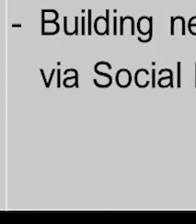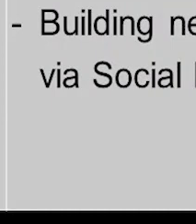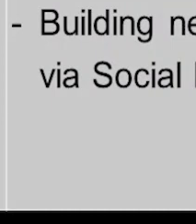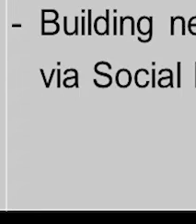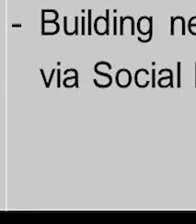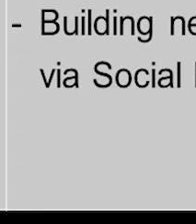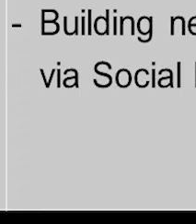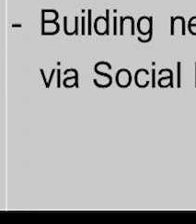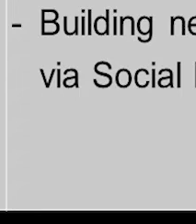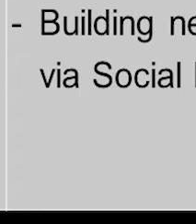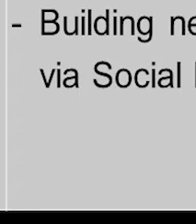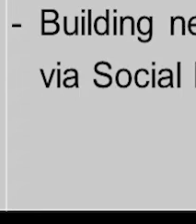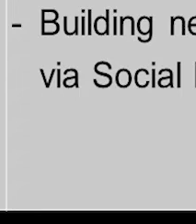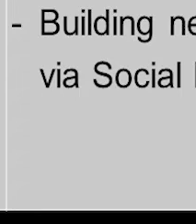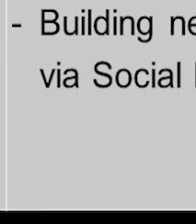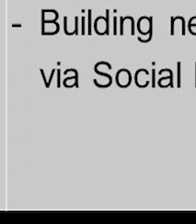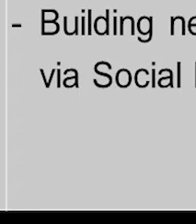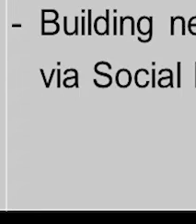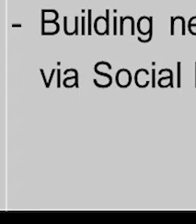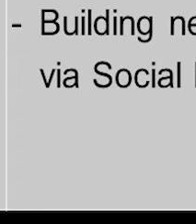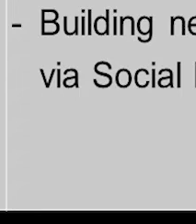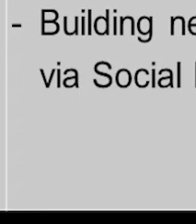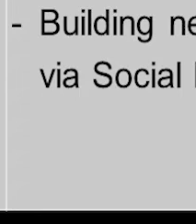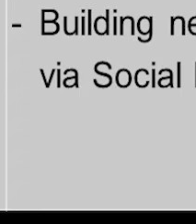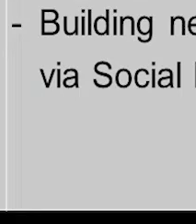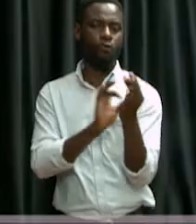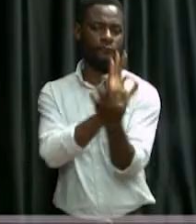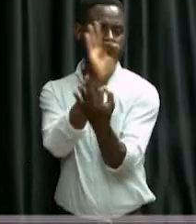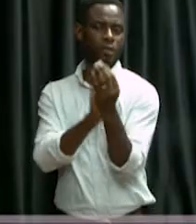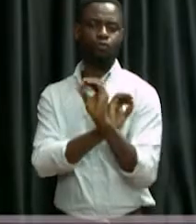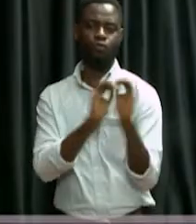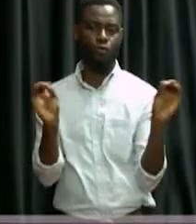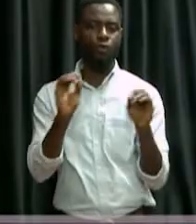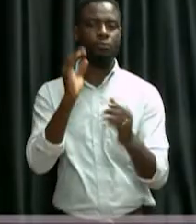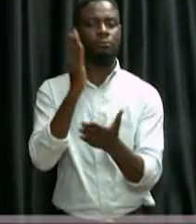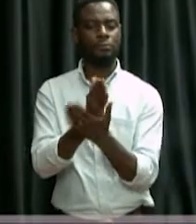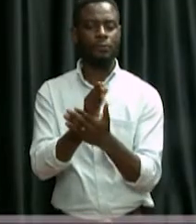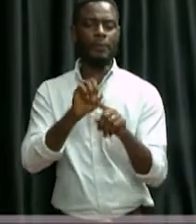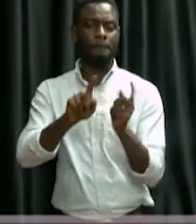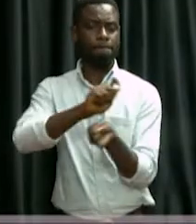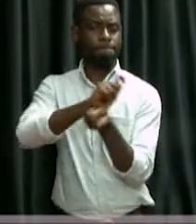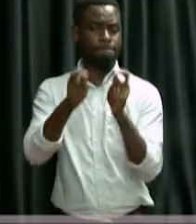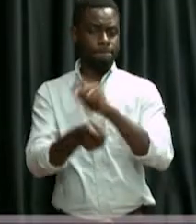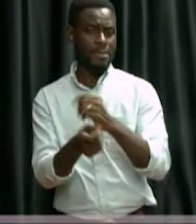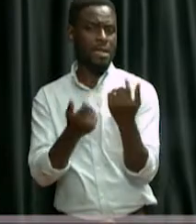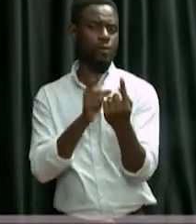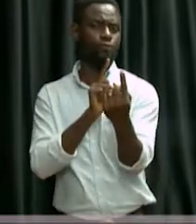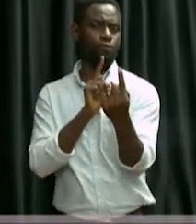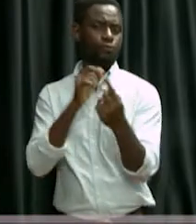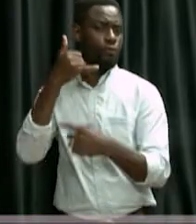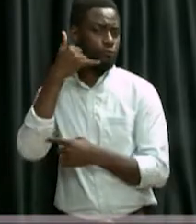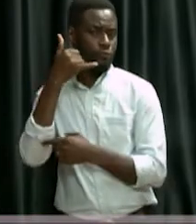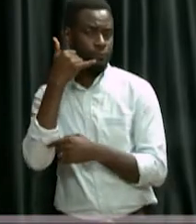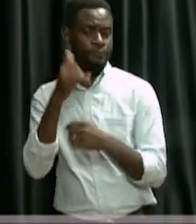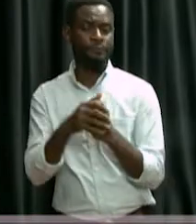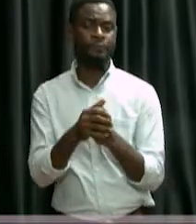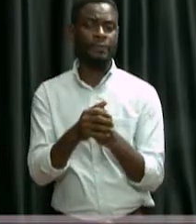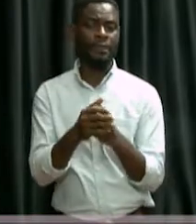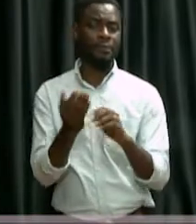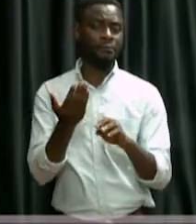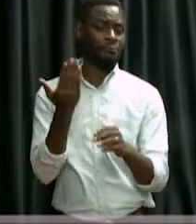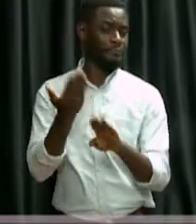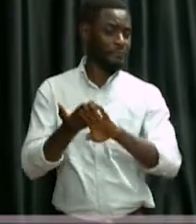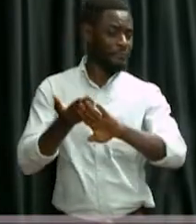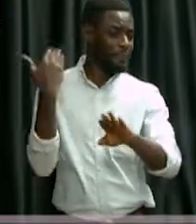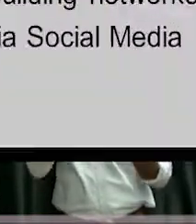done by telephone instead of face-to-face. There have been virtual solutions to what was previously being